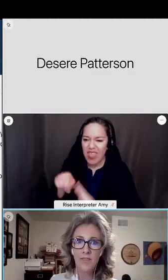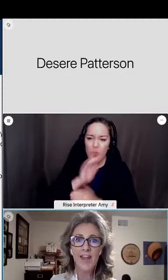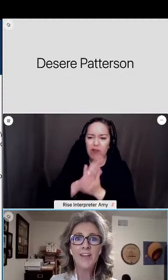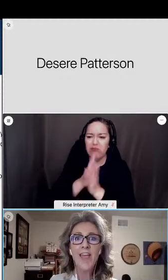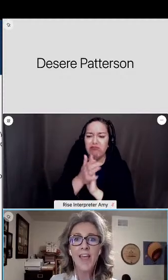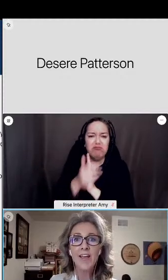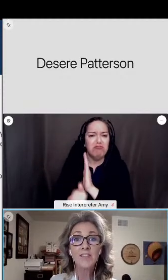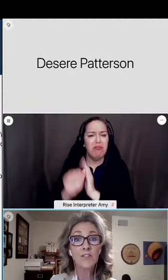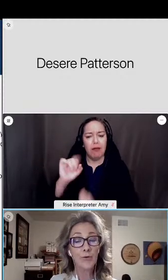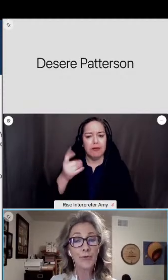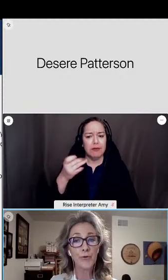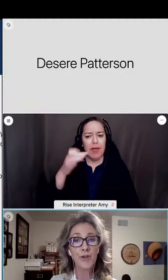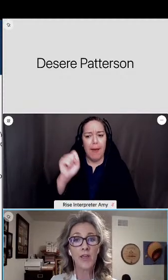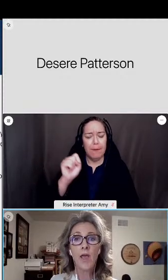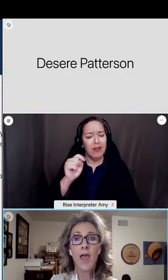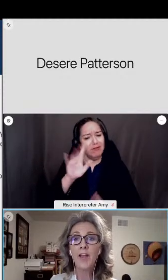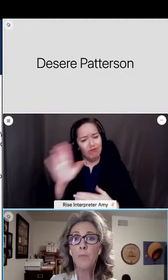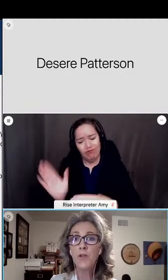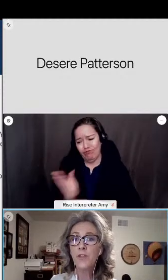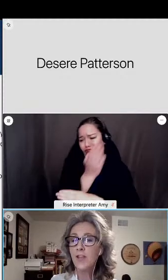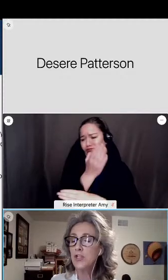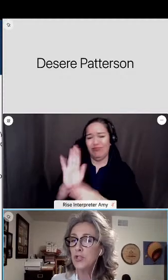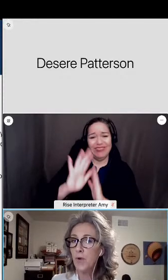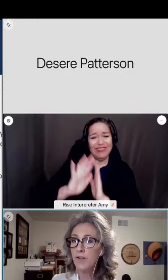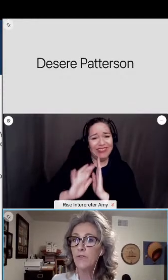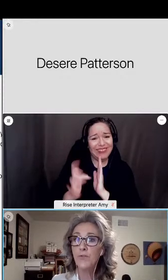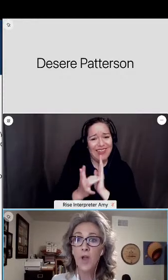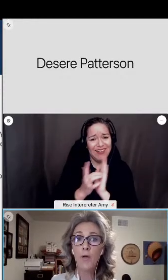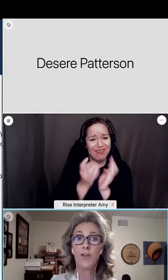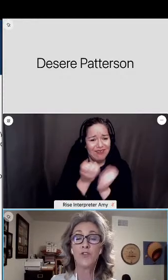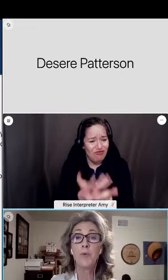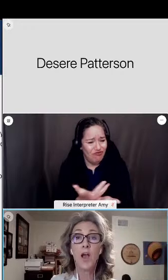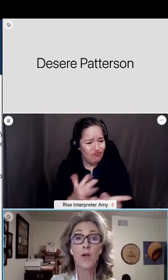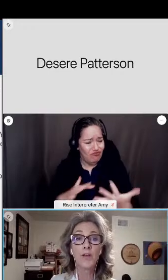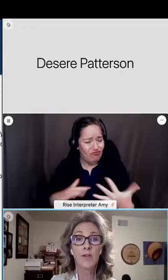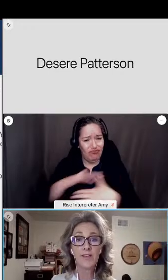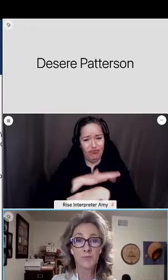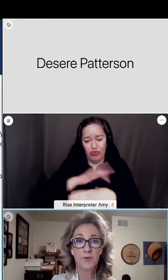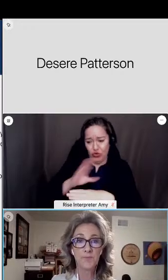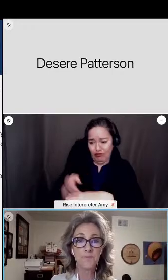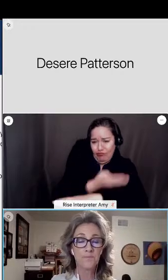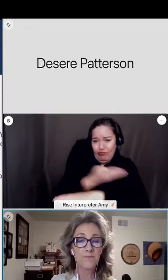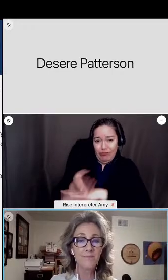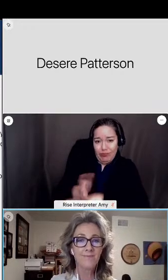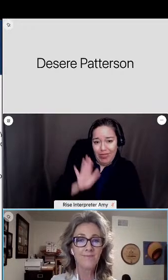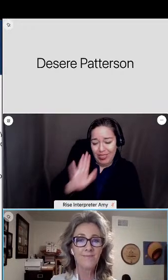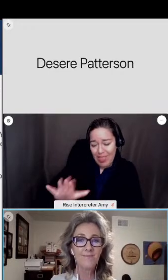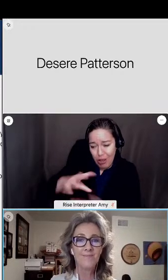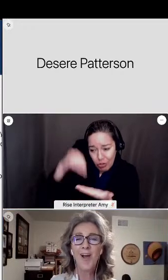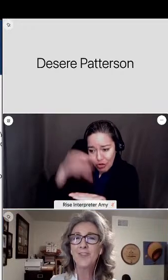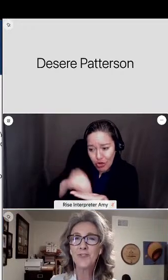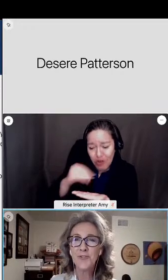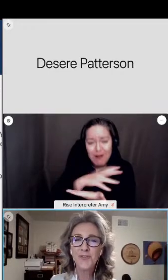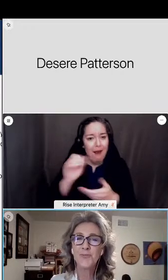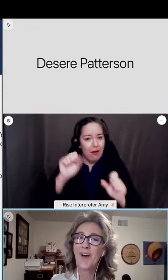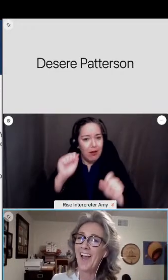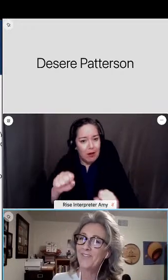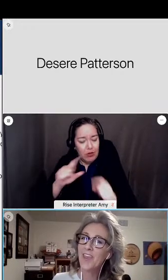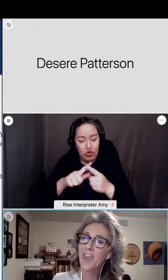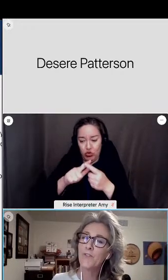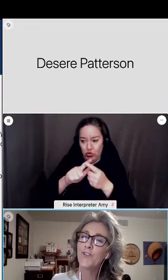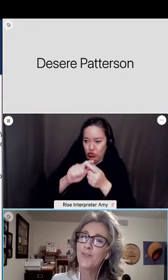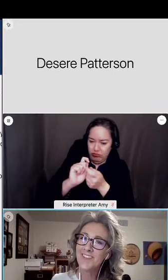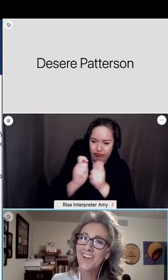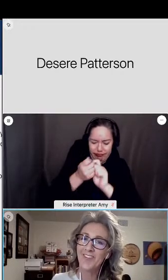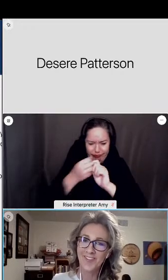that enhance their learning and ability to transfer knowledge beyond the classroom. Our students